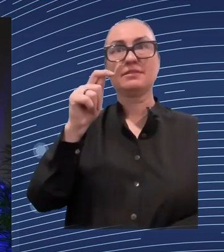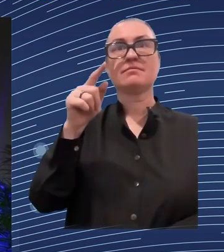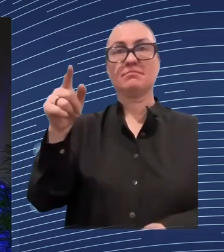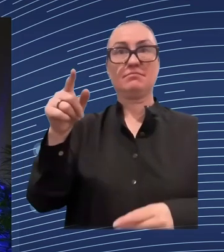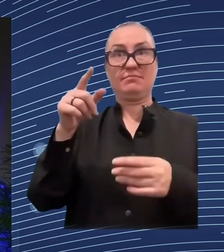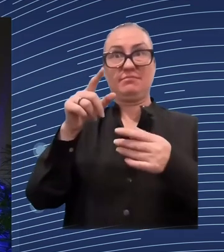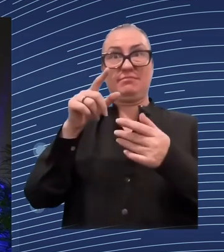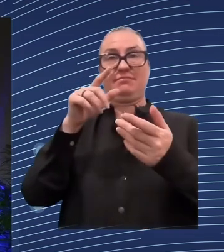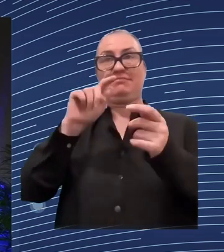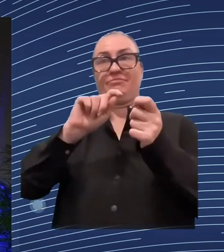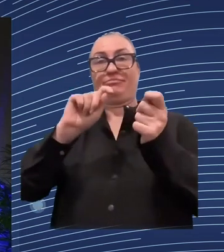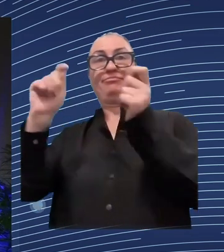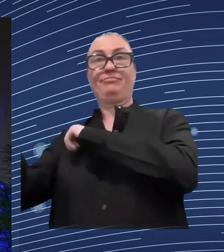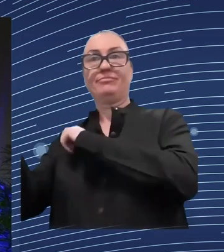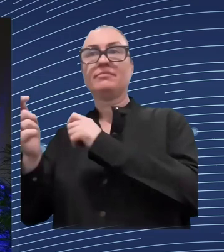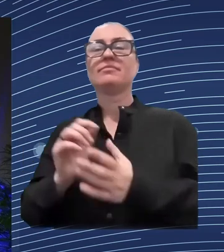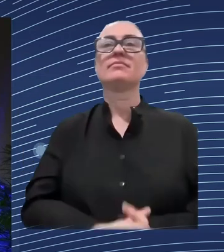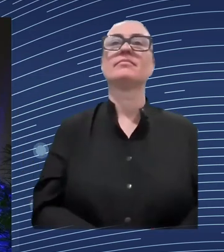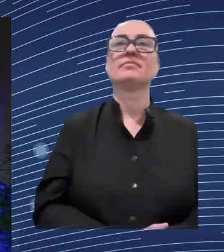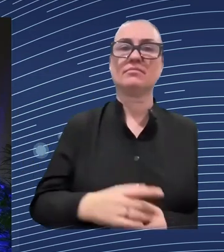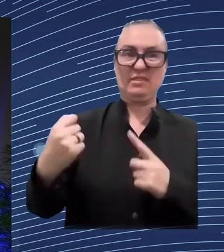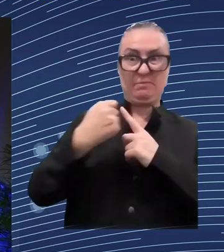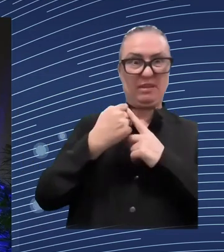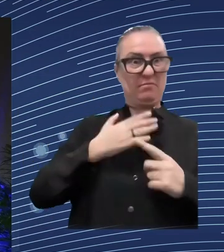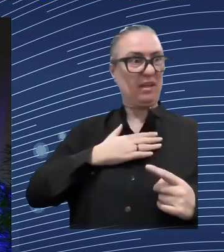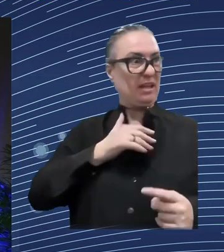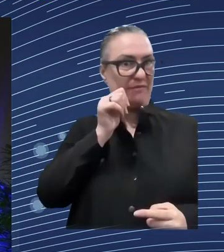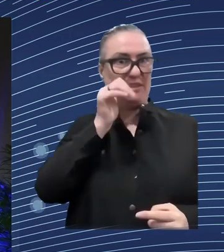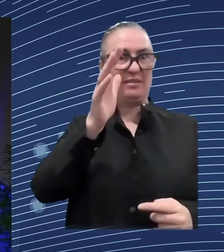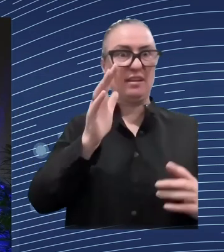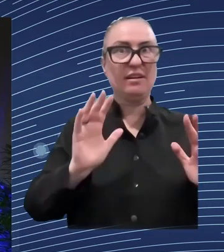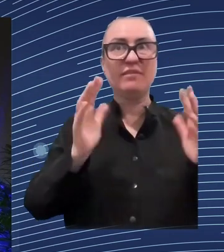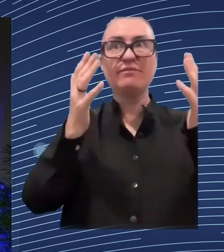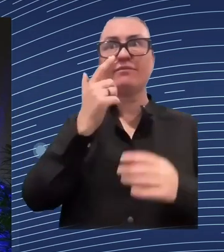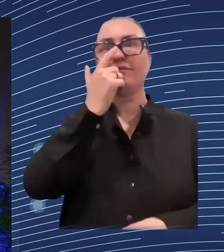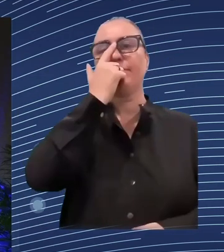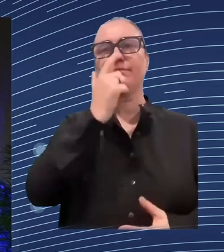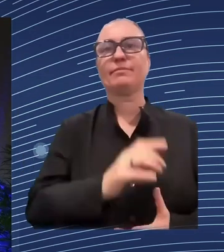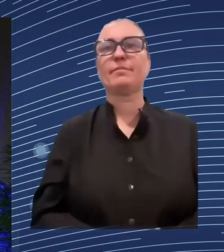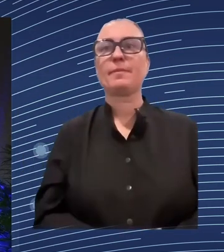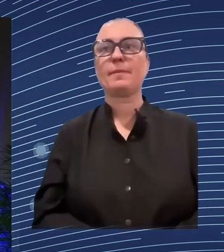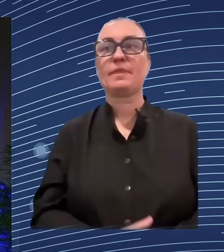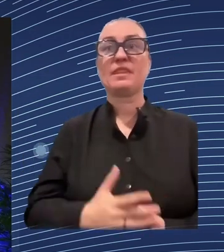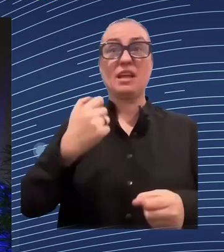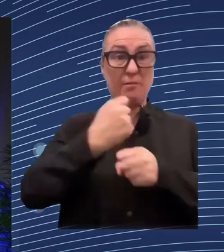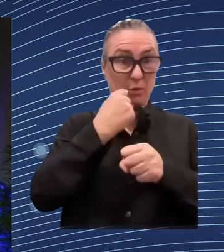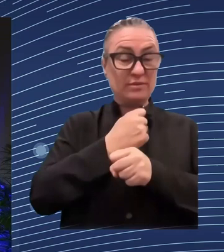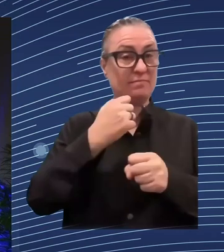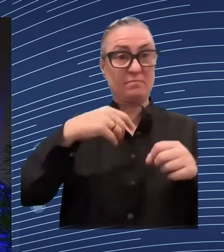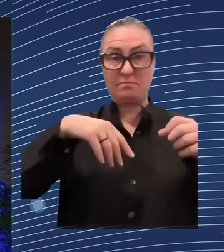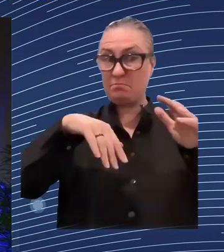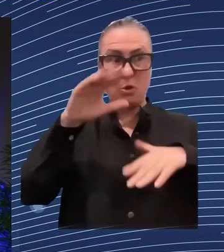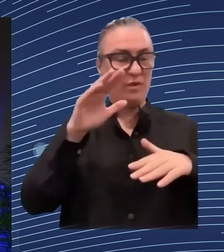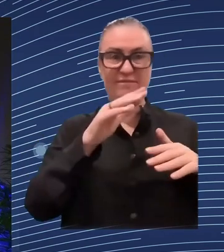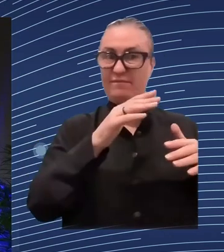to do, is to go pieces and pieces. So, what you talk about when you talk about digital transformation, and then you say, okay, one possibility, for instance, one thing that